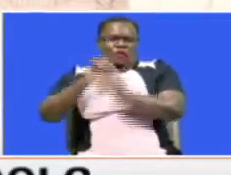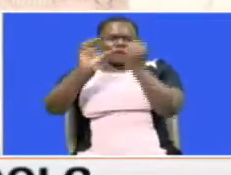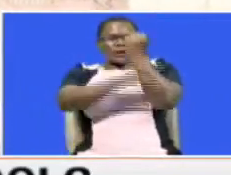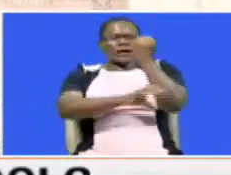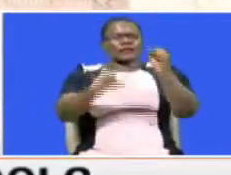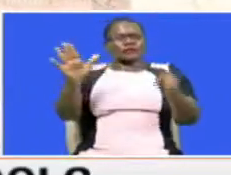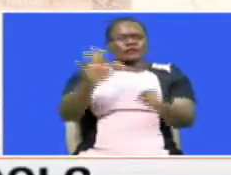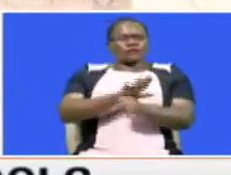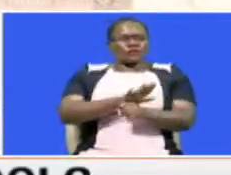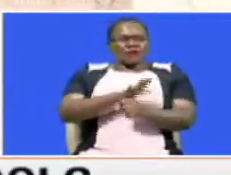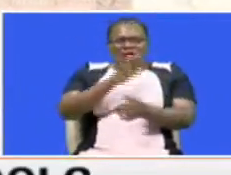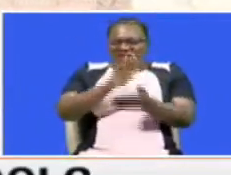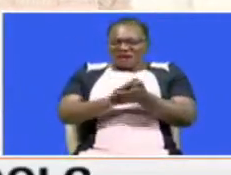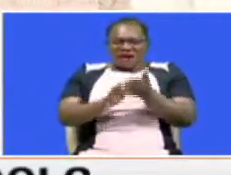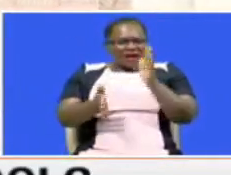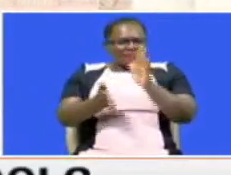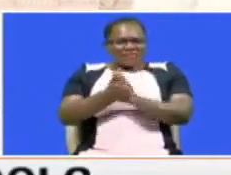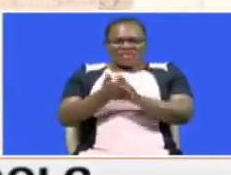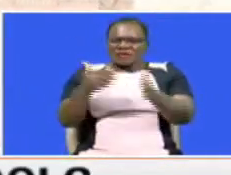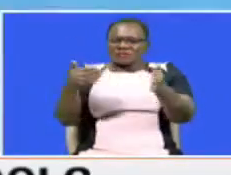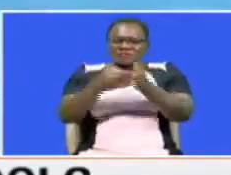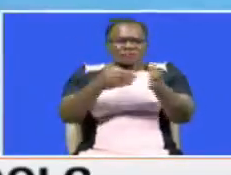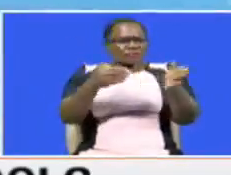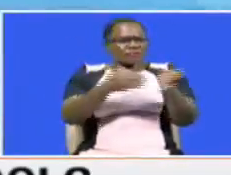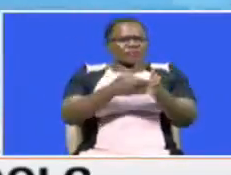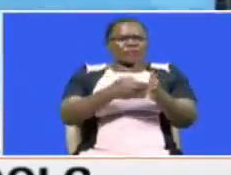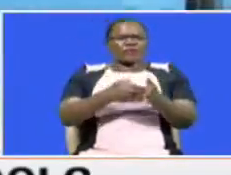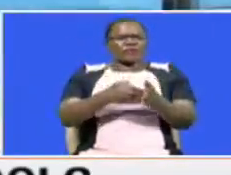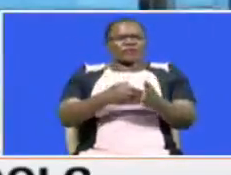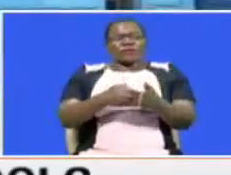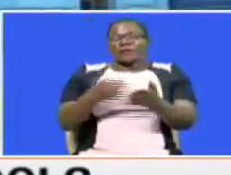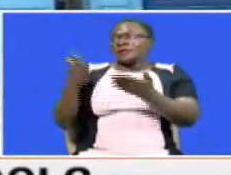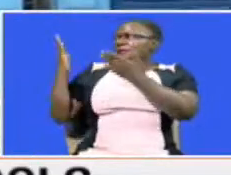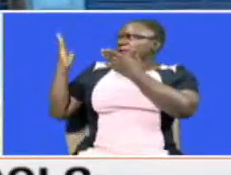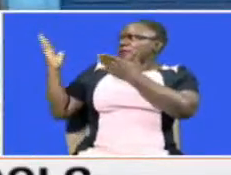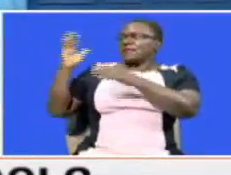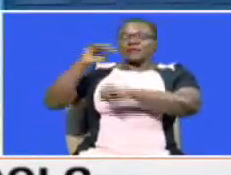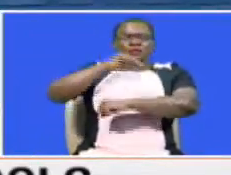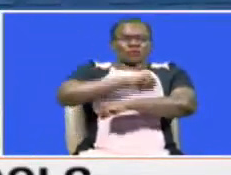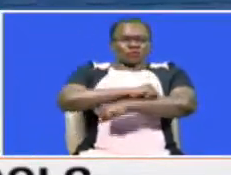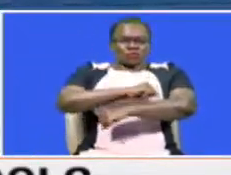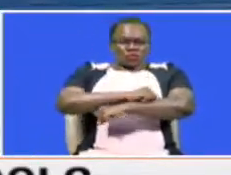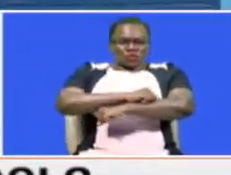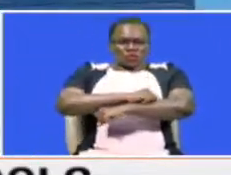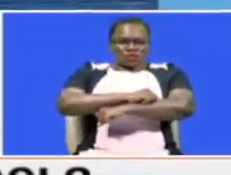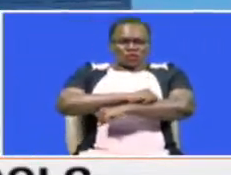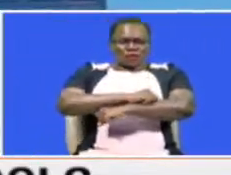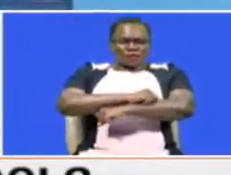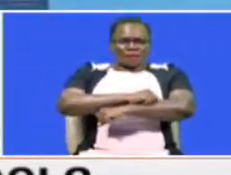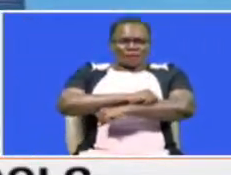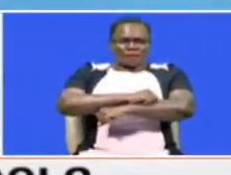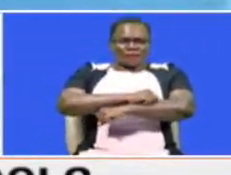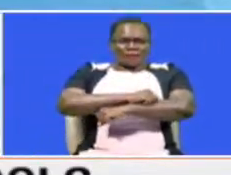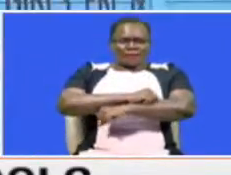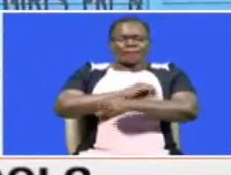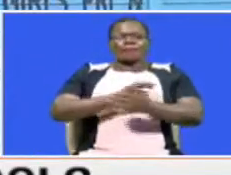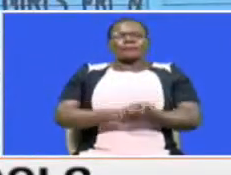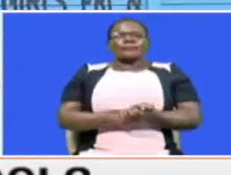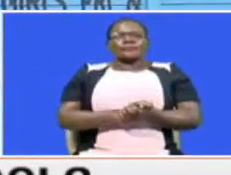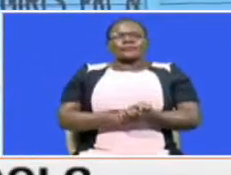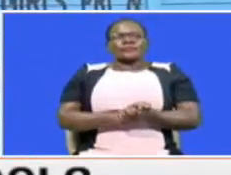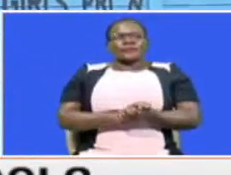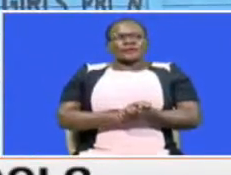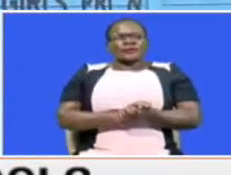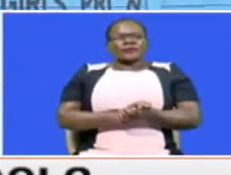country and there was nothing that was really interesting. At Our Lady of Mercy Girls Primary and Junior Secondary School in Shauri Moyo,